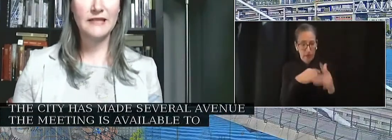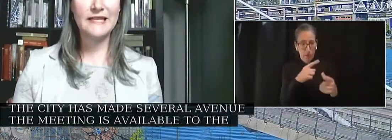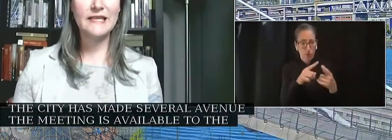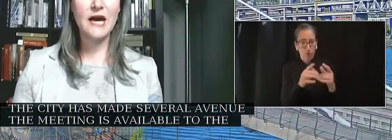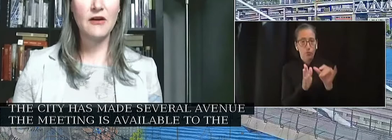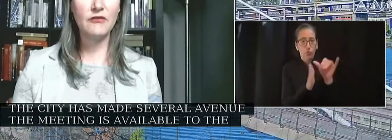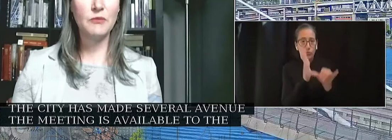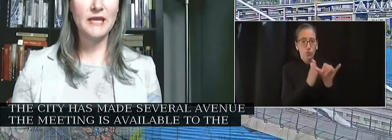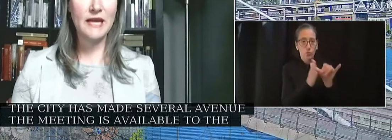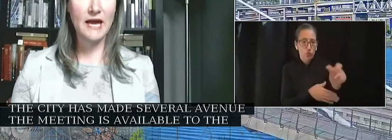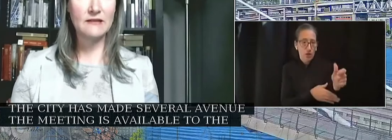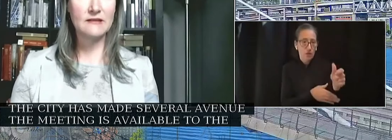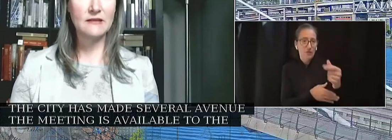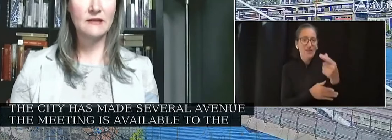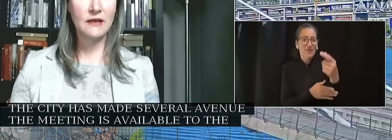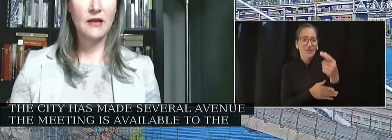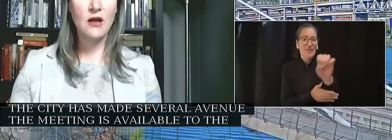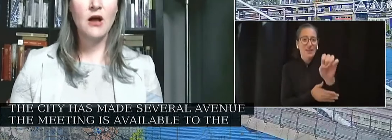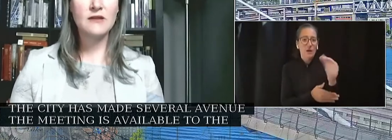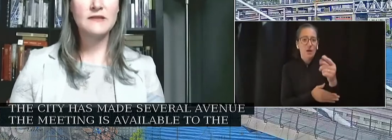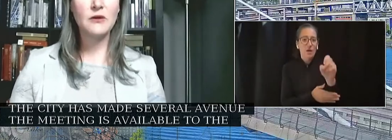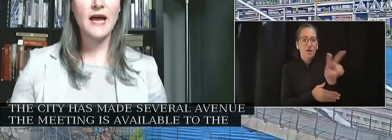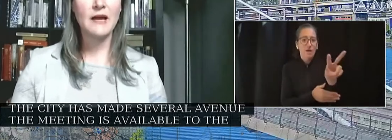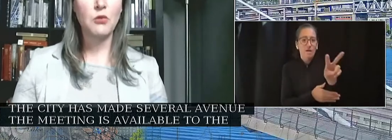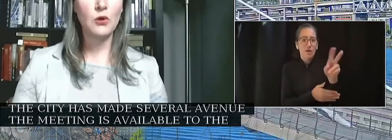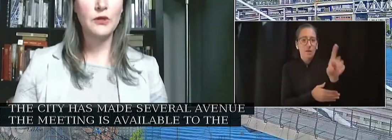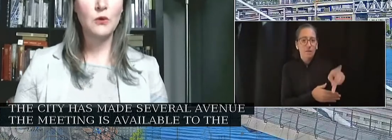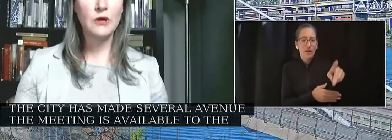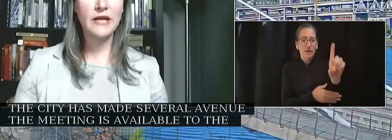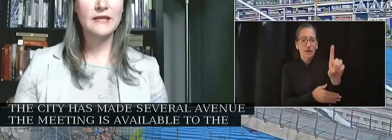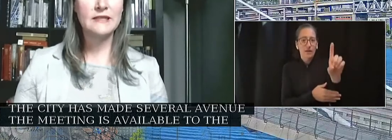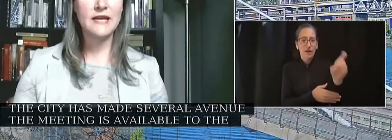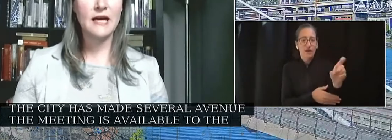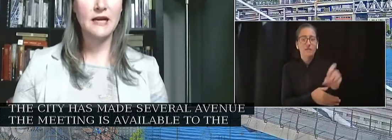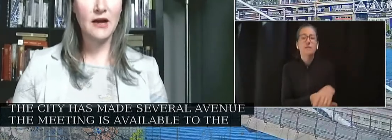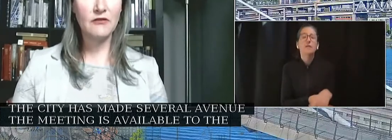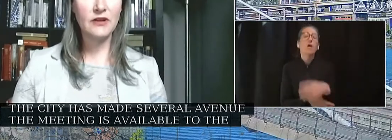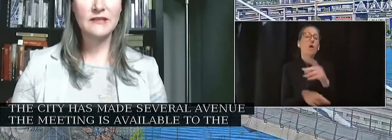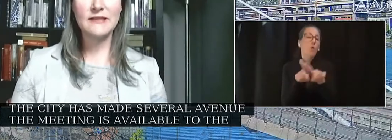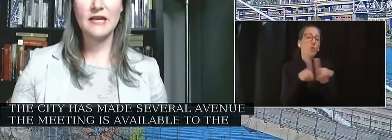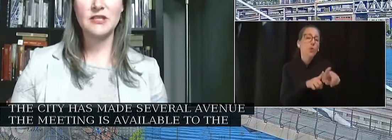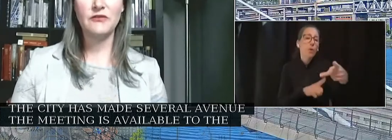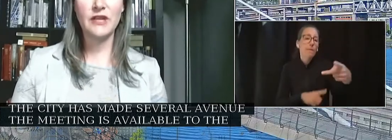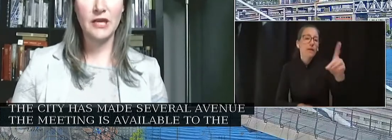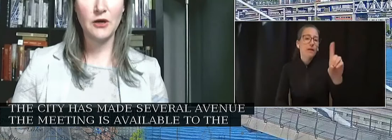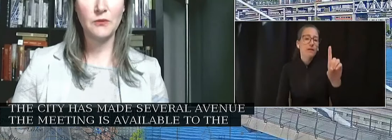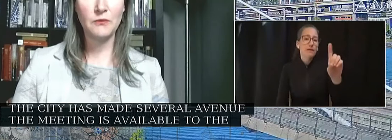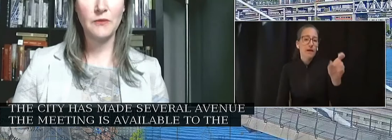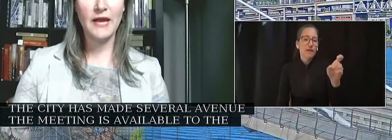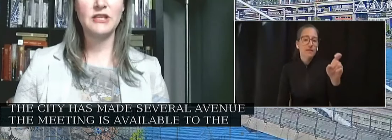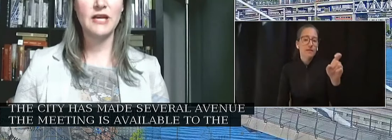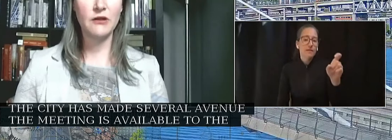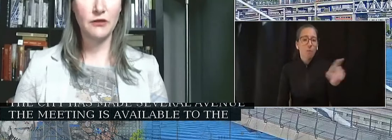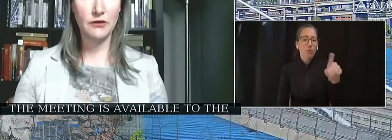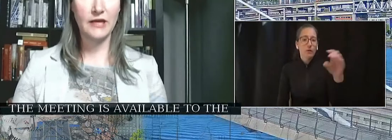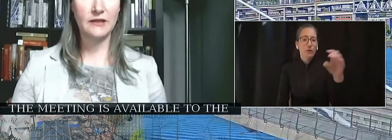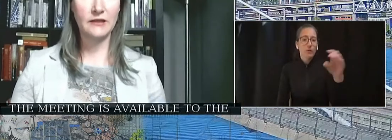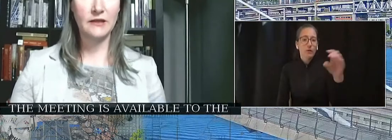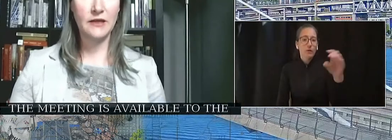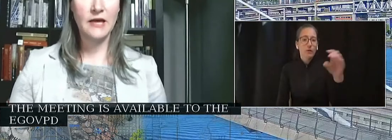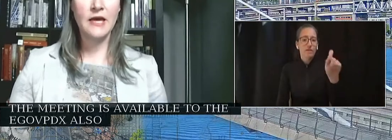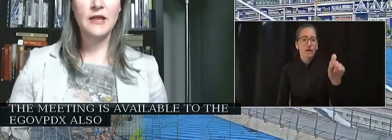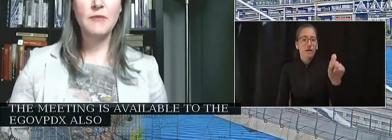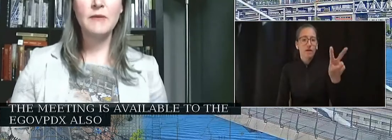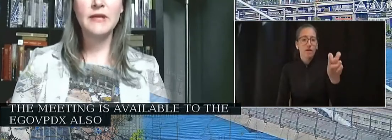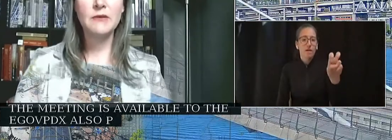channel, eGovPDX, also at portlandoregon.gov slash video and channel 30.